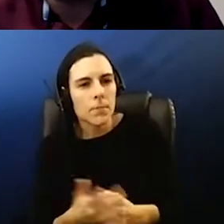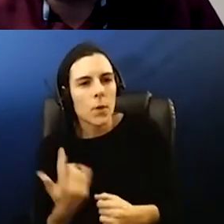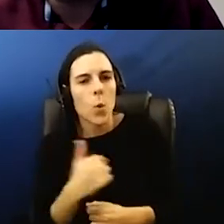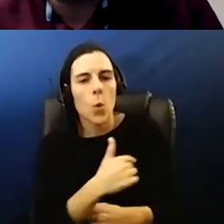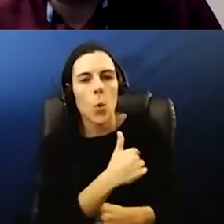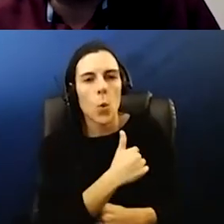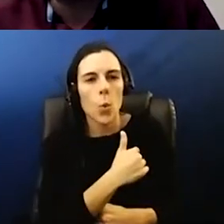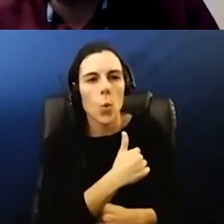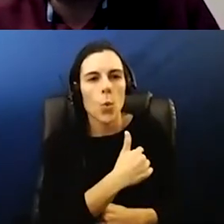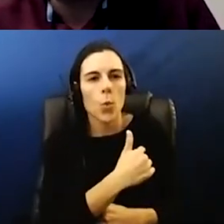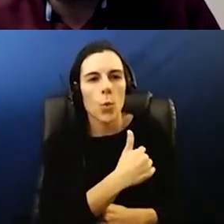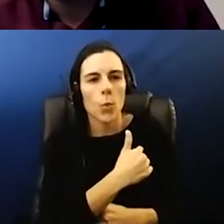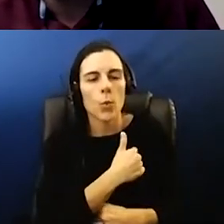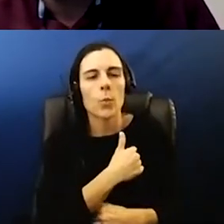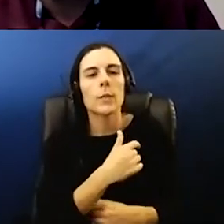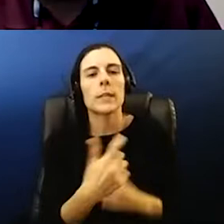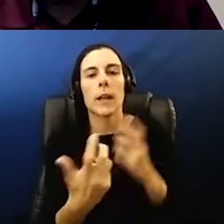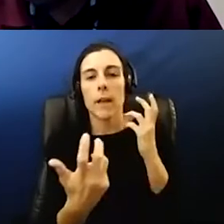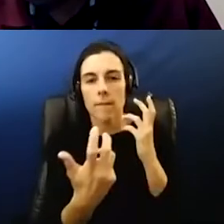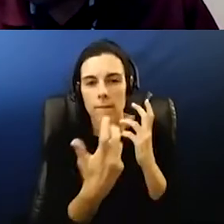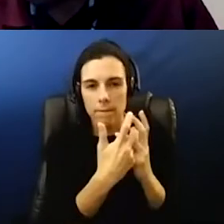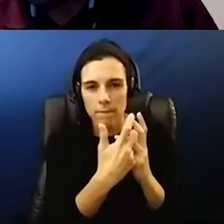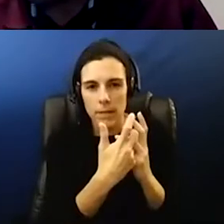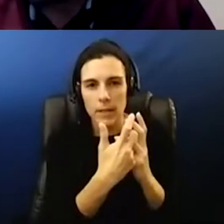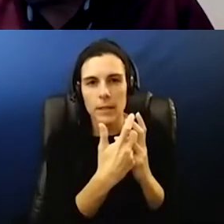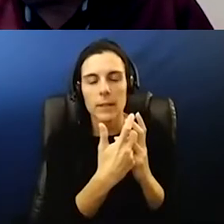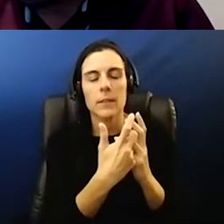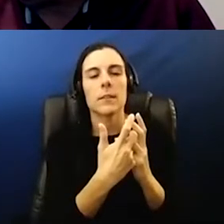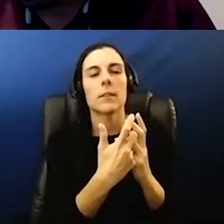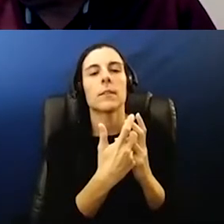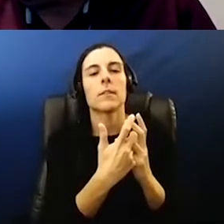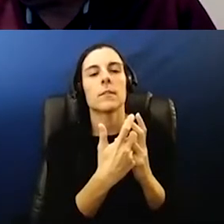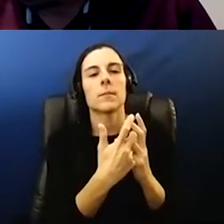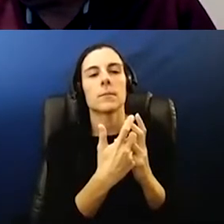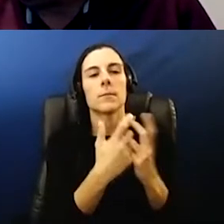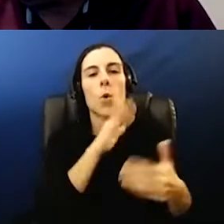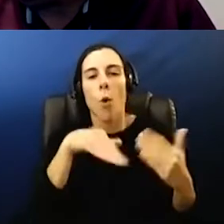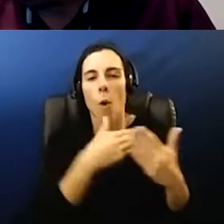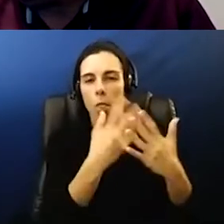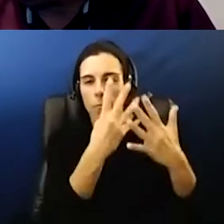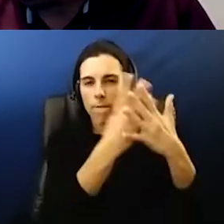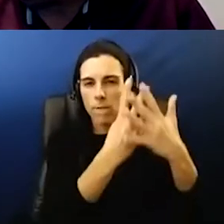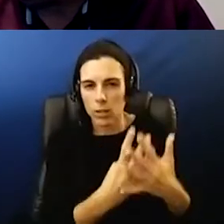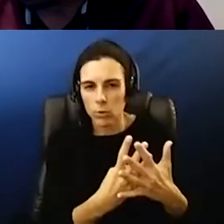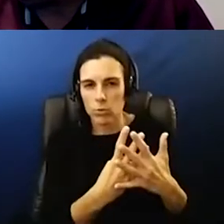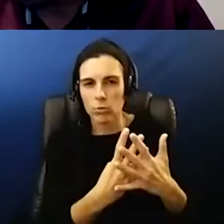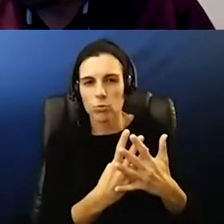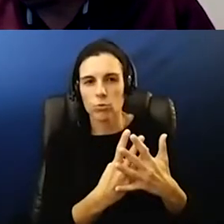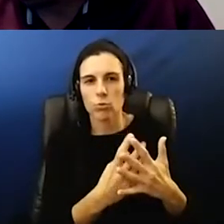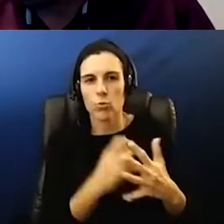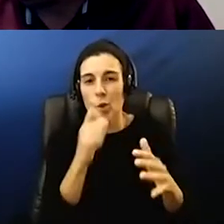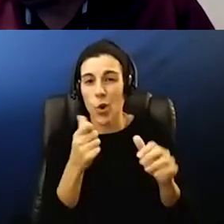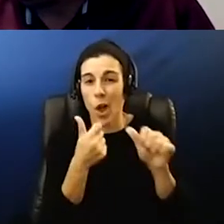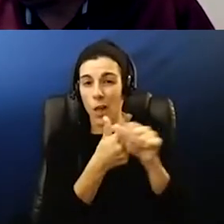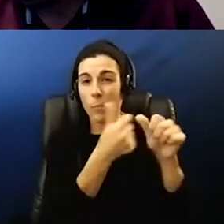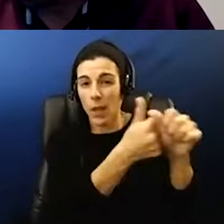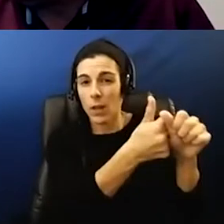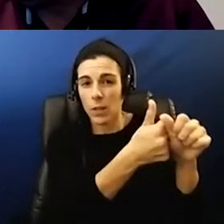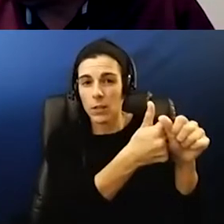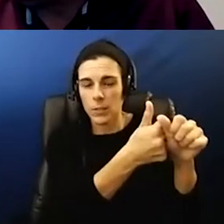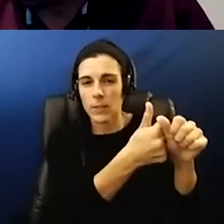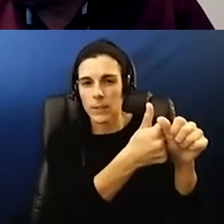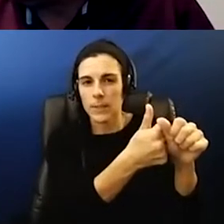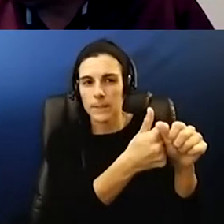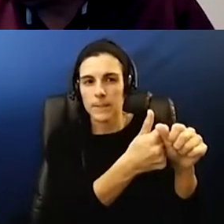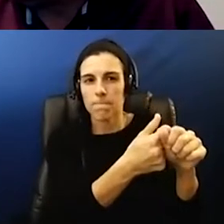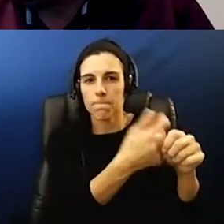retrofitted all of our um our our filters that were not uh up to the grade that they needed to be so